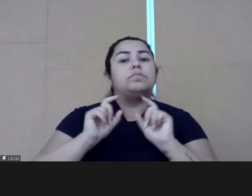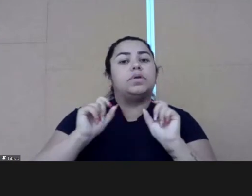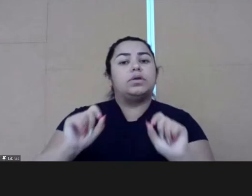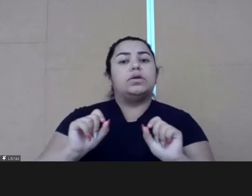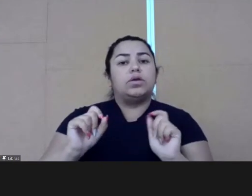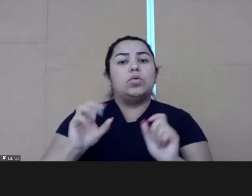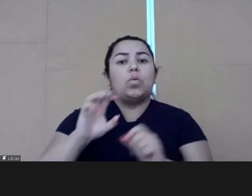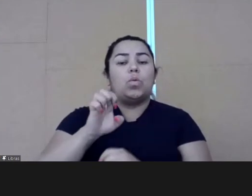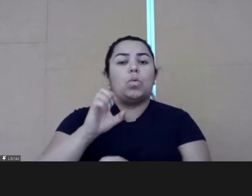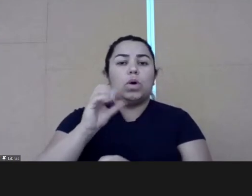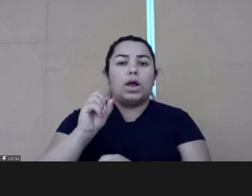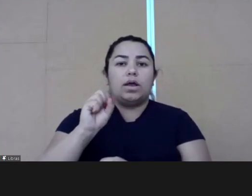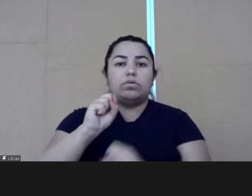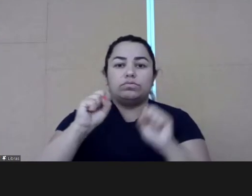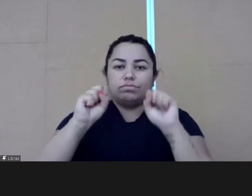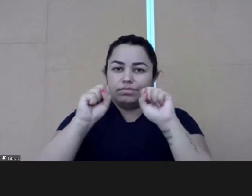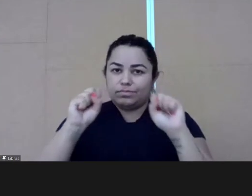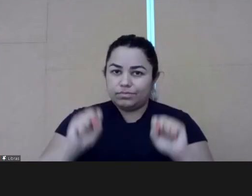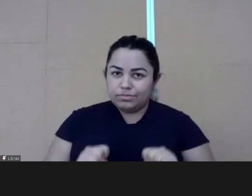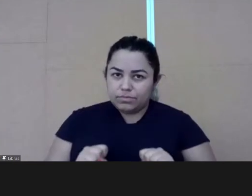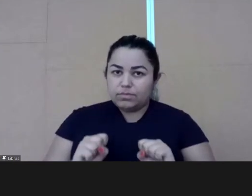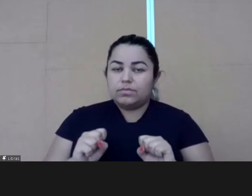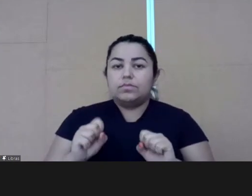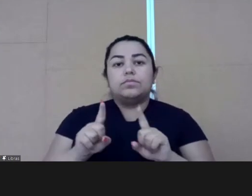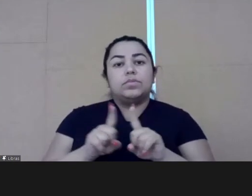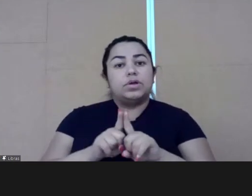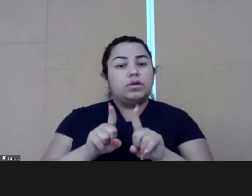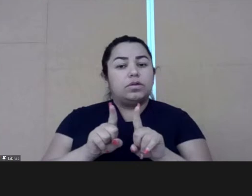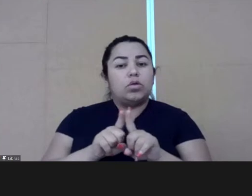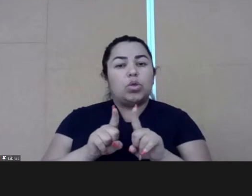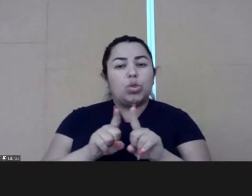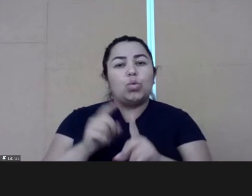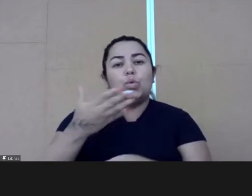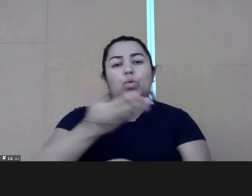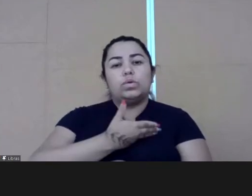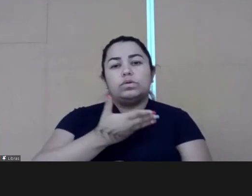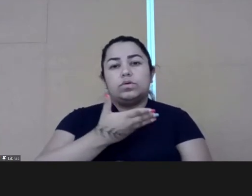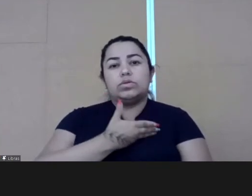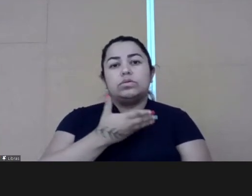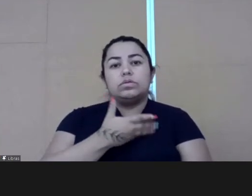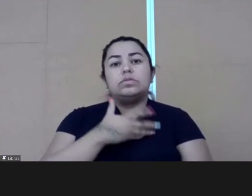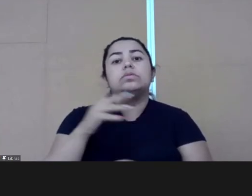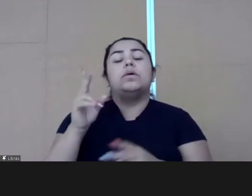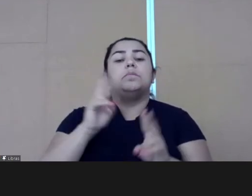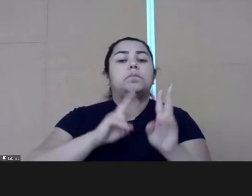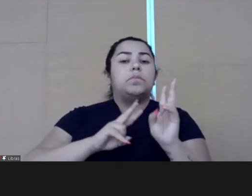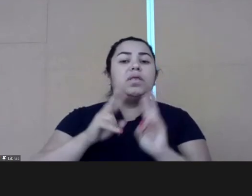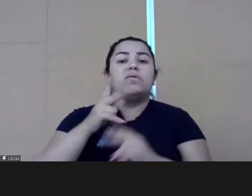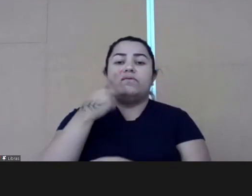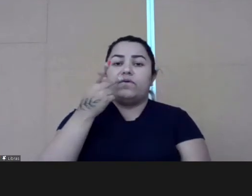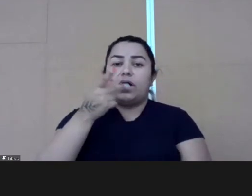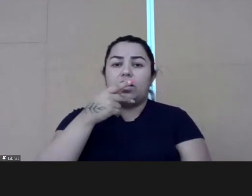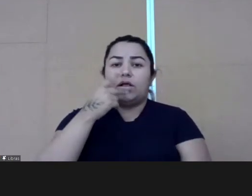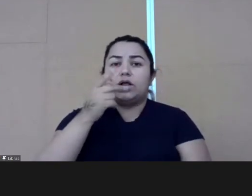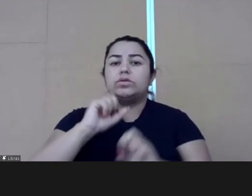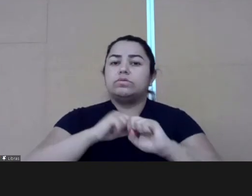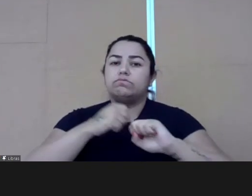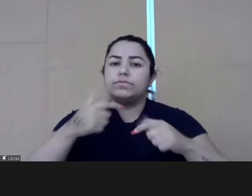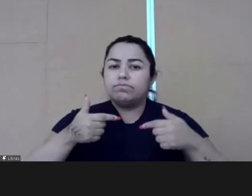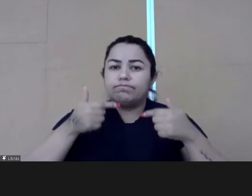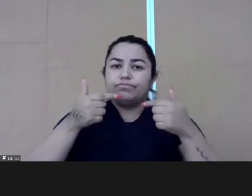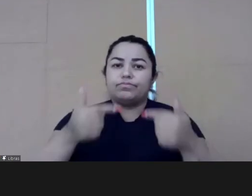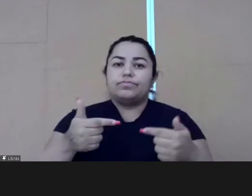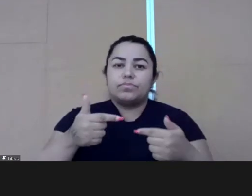the biggest trends in the ecosystem ecosystem is inside. And our colleagues have mentioned that